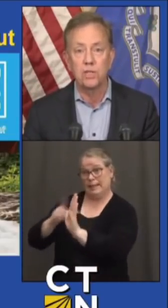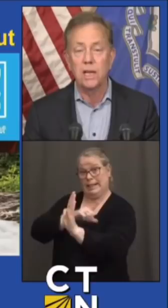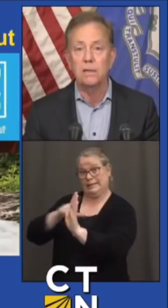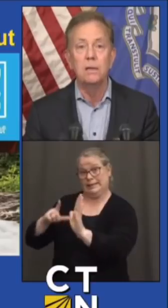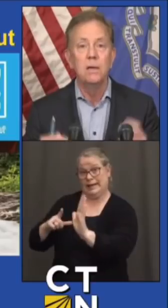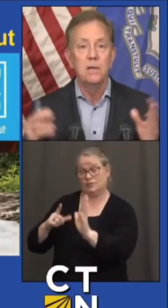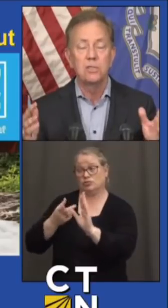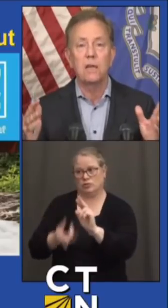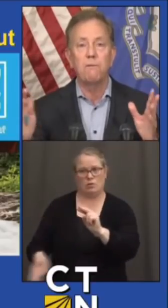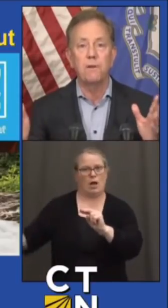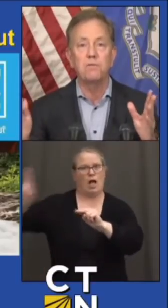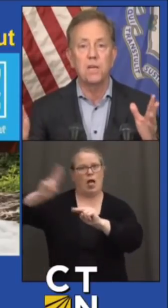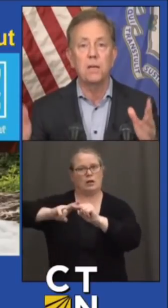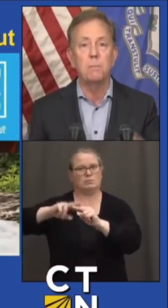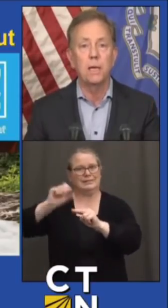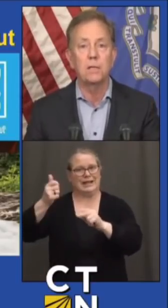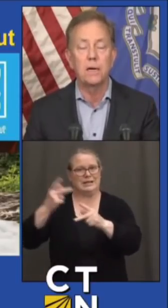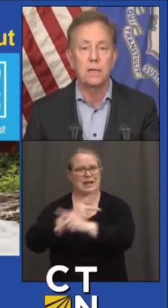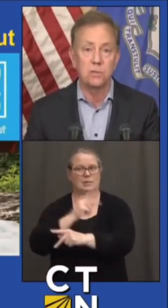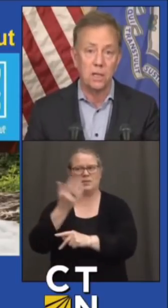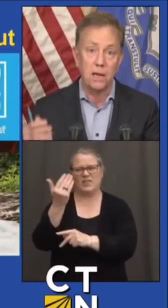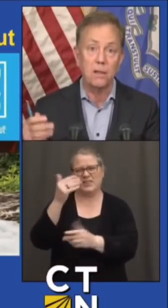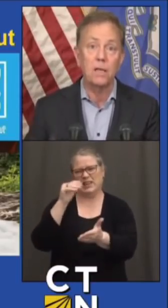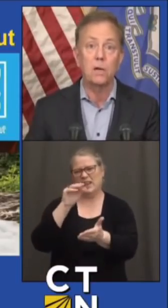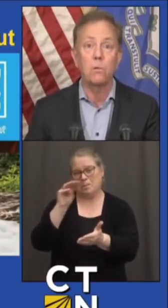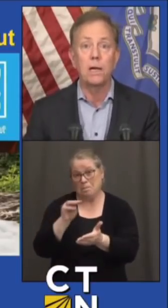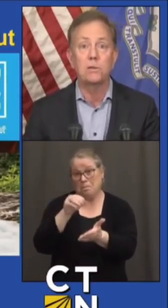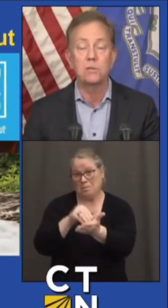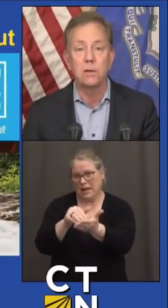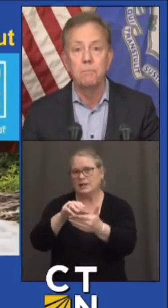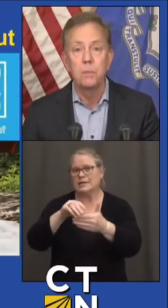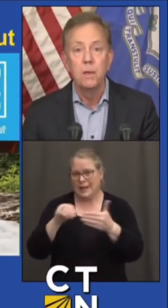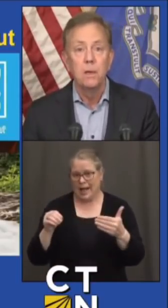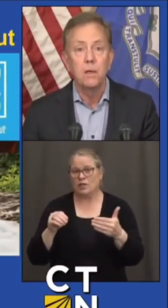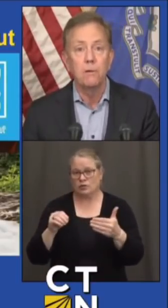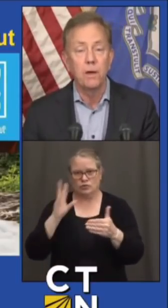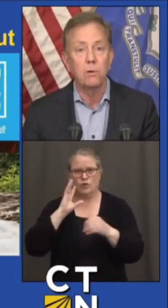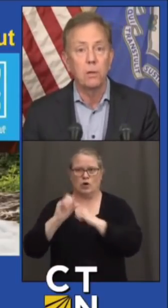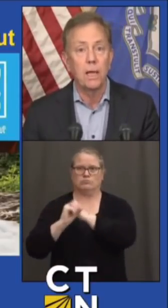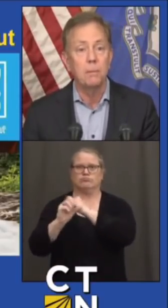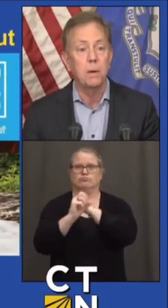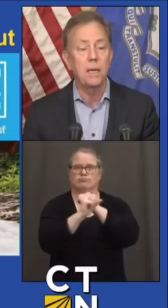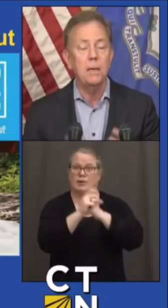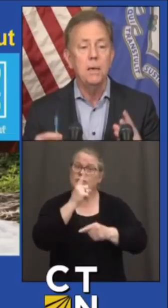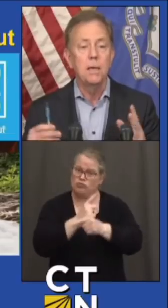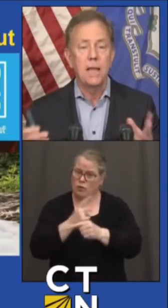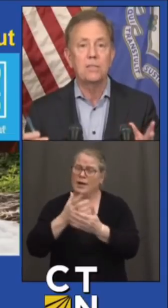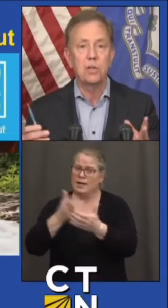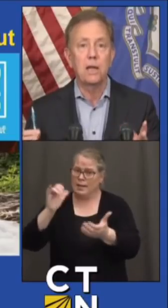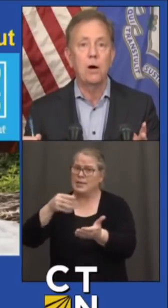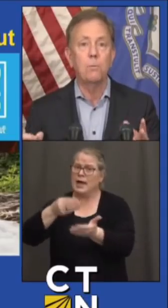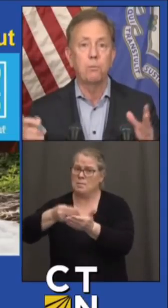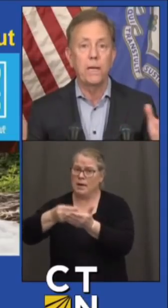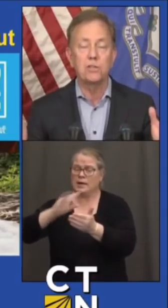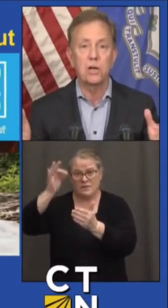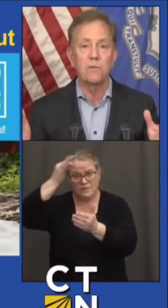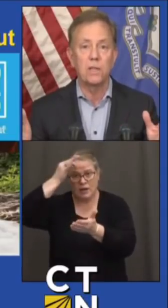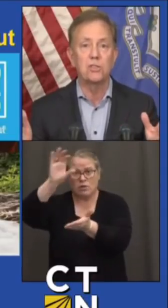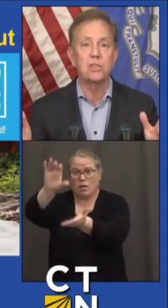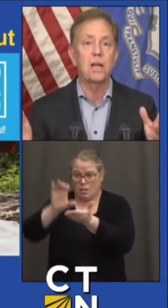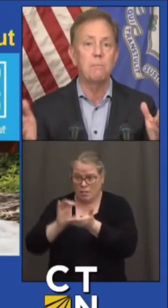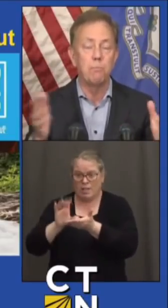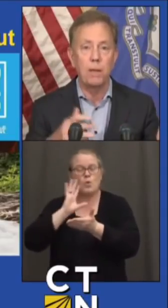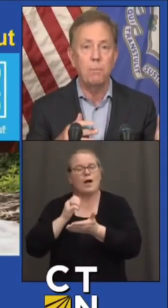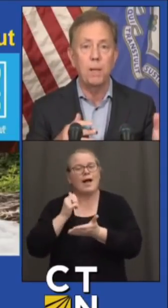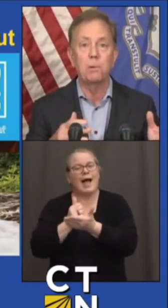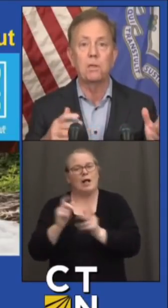factor of 10, say $15 million. A lot of that, you're right, is, you know, federal aid money. That's going to help rediscover